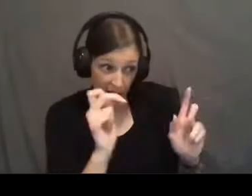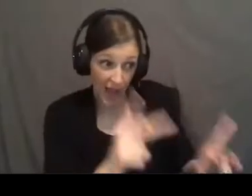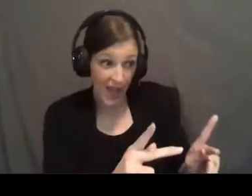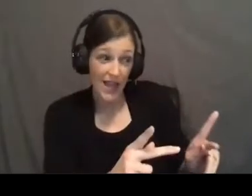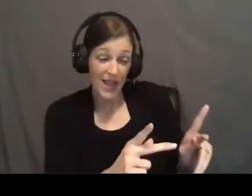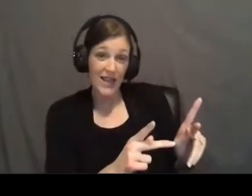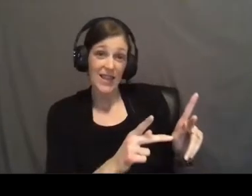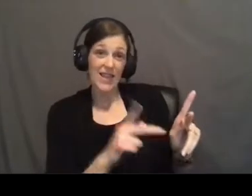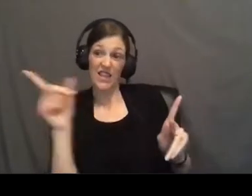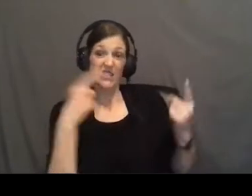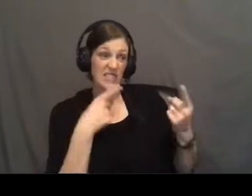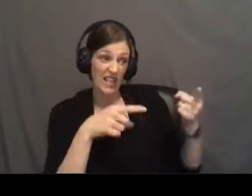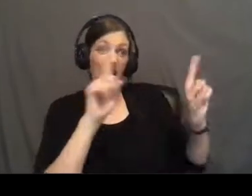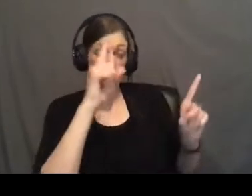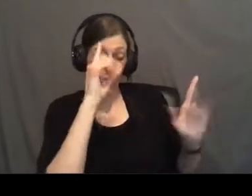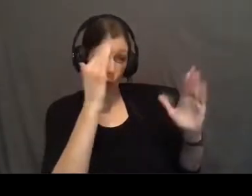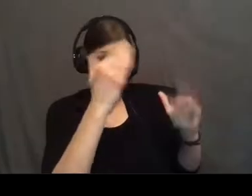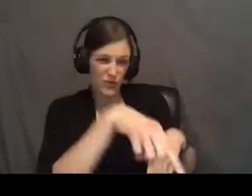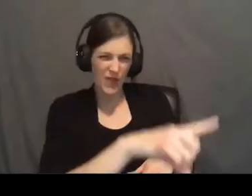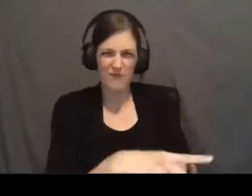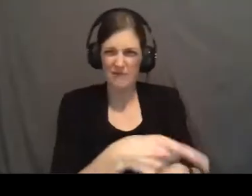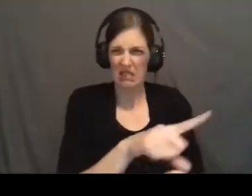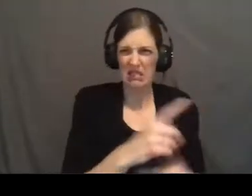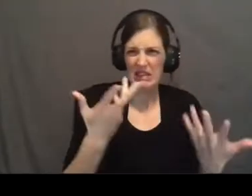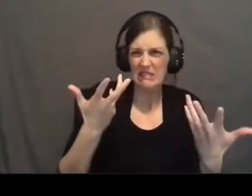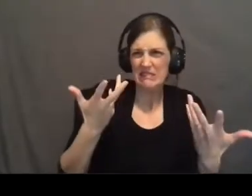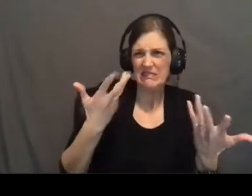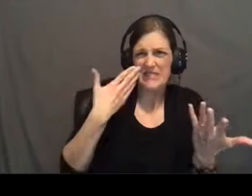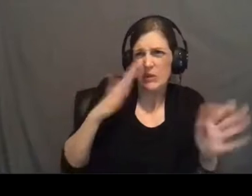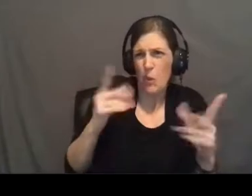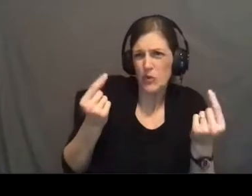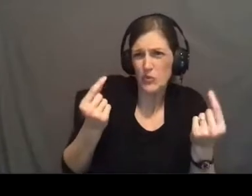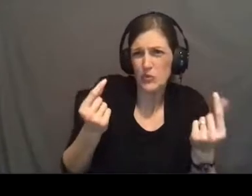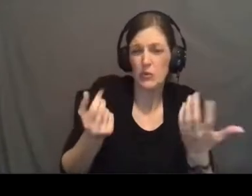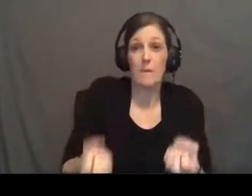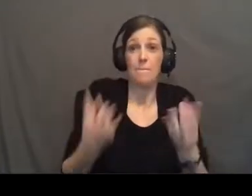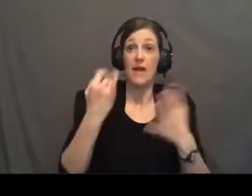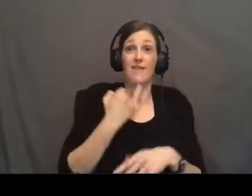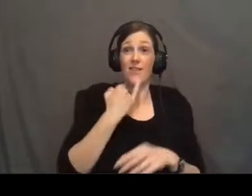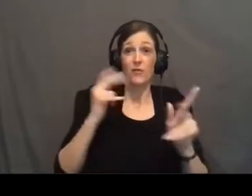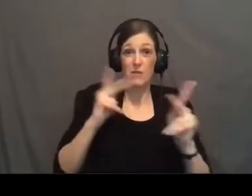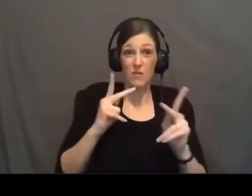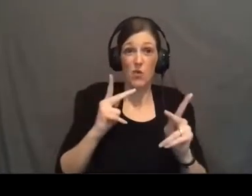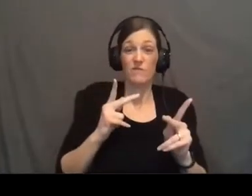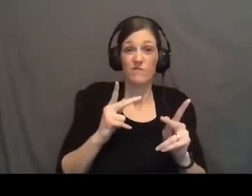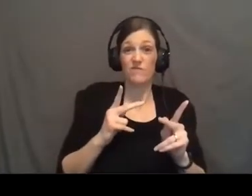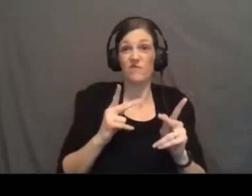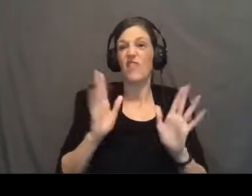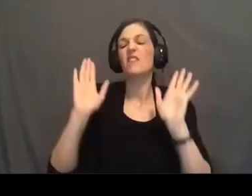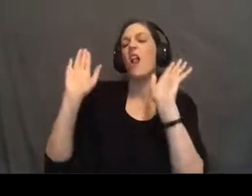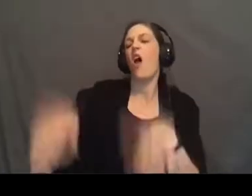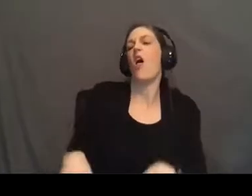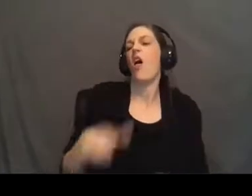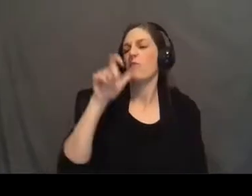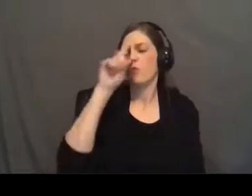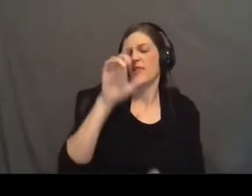declaring hope to them, but they didn't know what to do with it. In fact, a lot of Israelites at the time discredited those prophets. They didn't want to